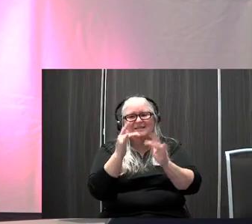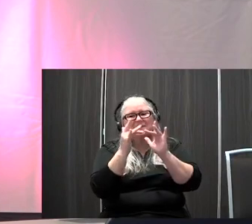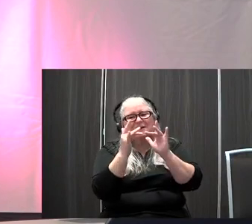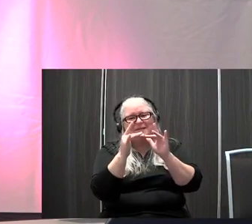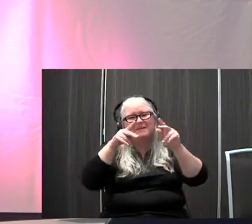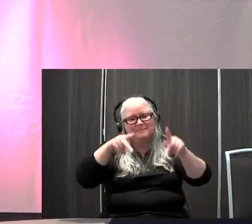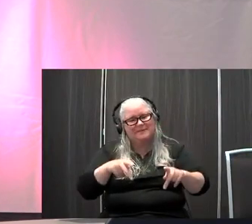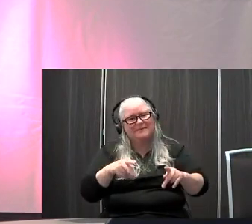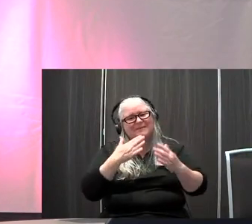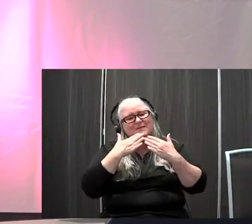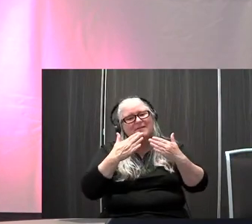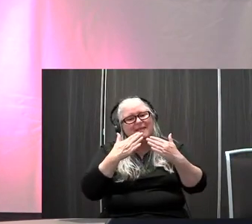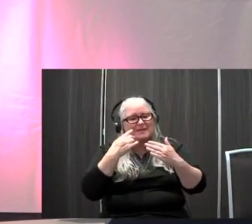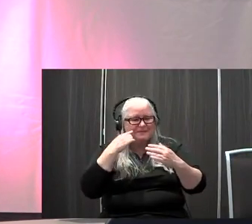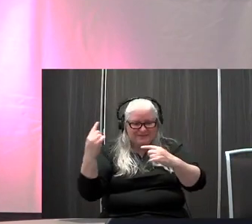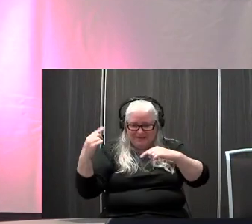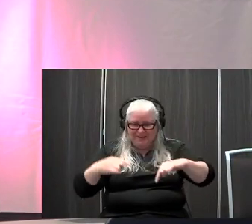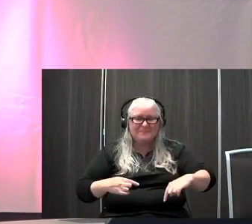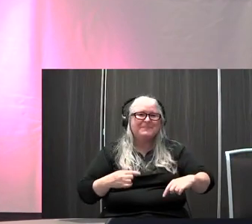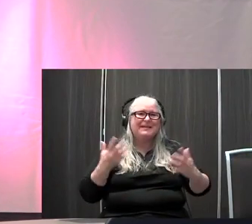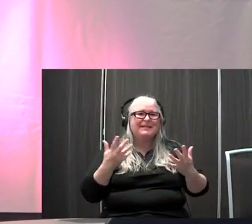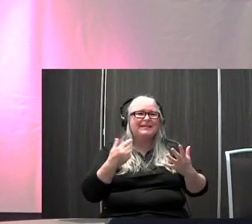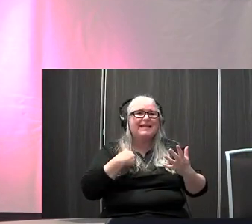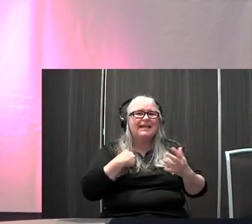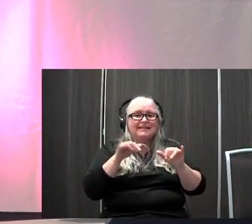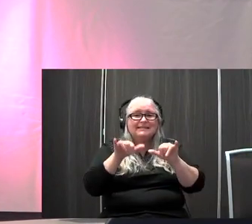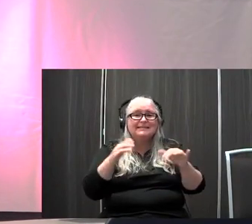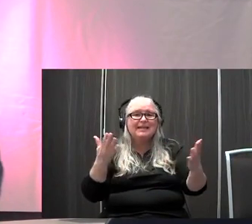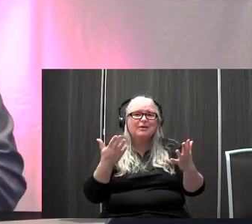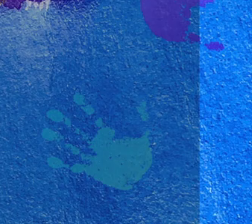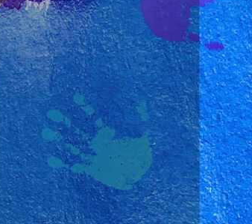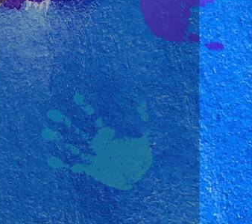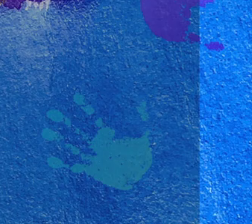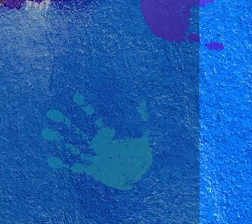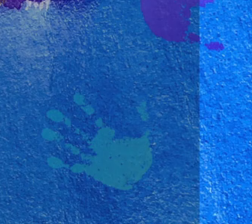So thanks very much for tuning in and stay tuned for more stuff. Thank you.